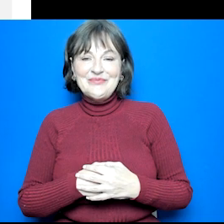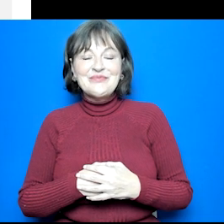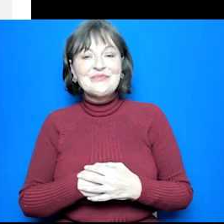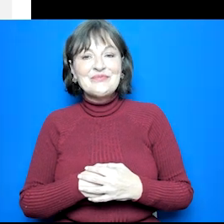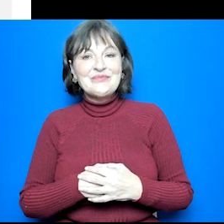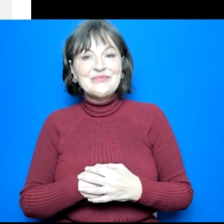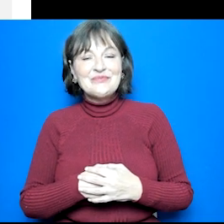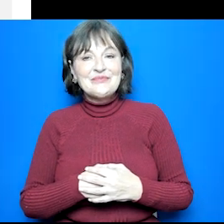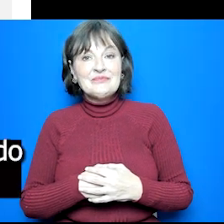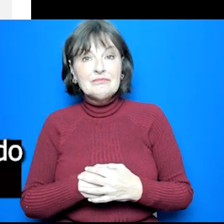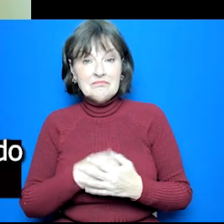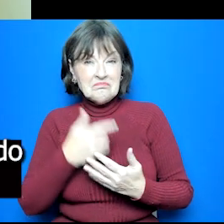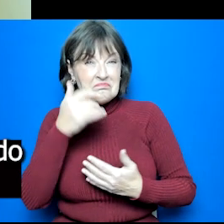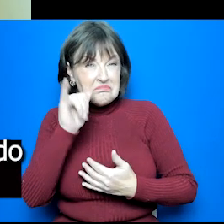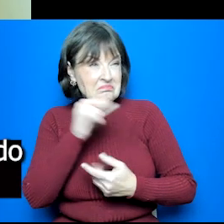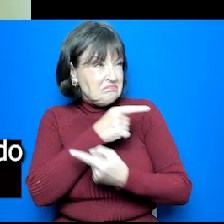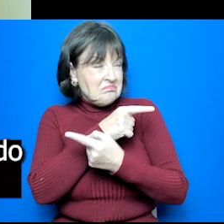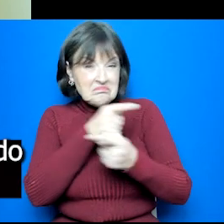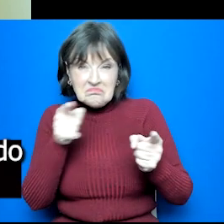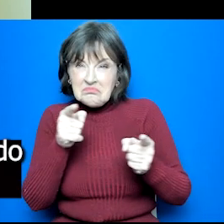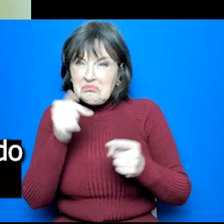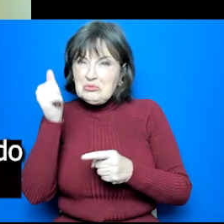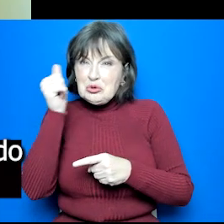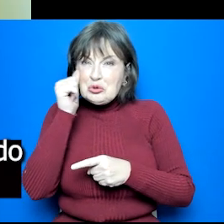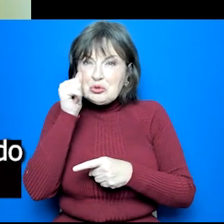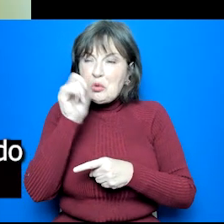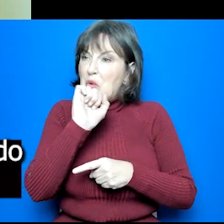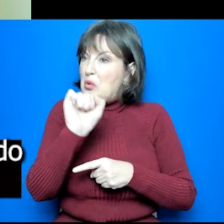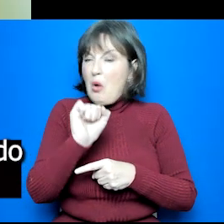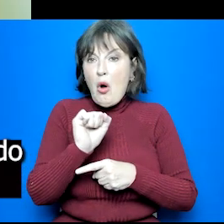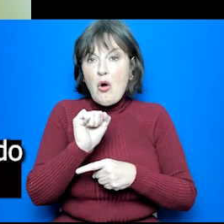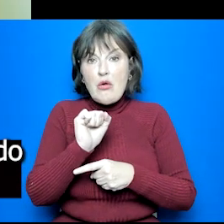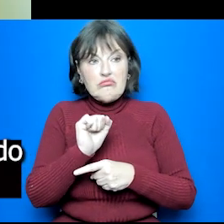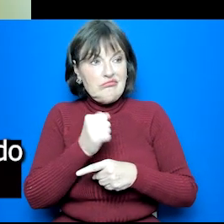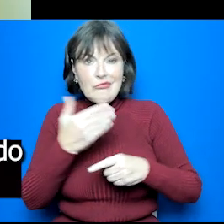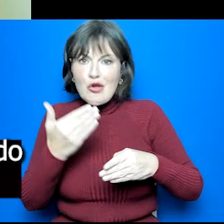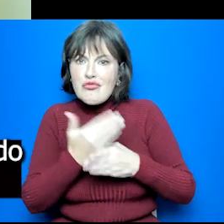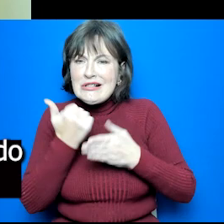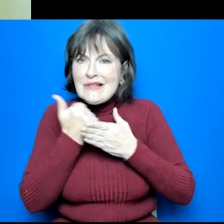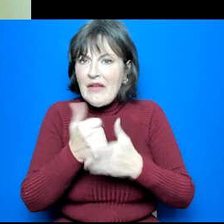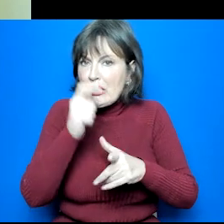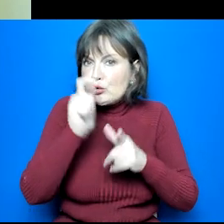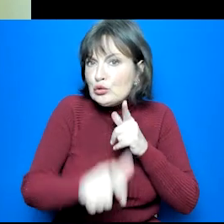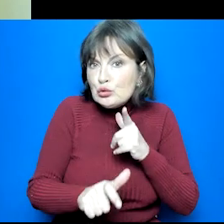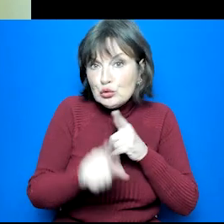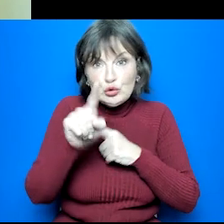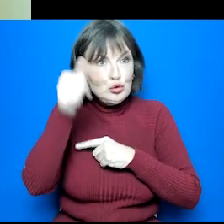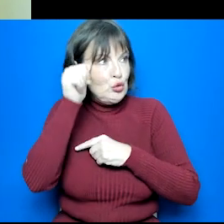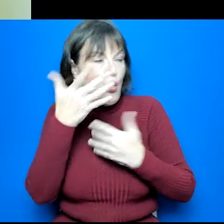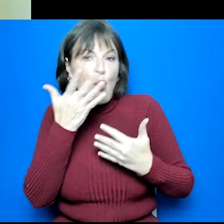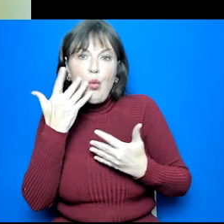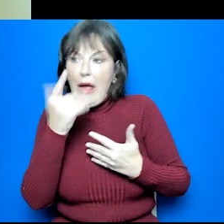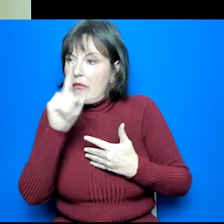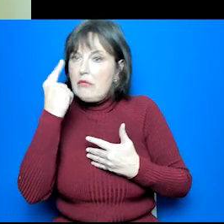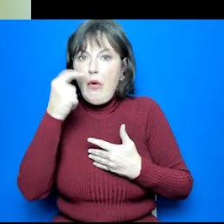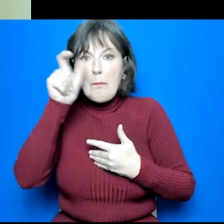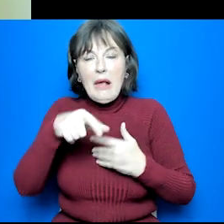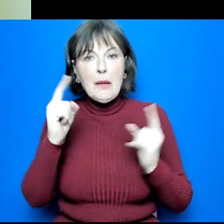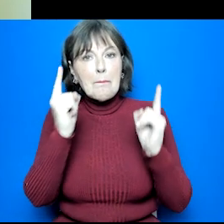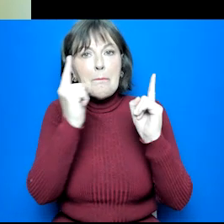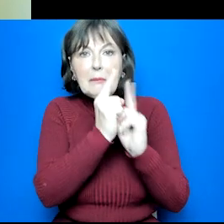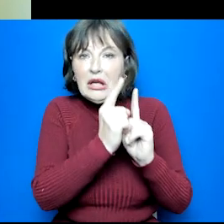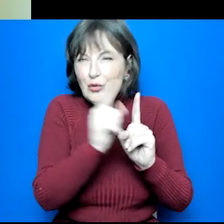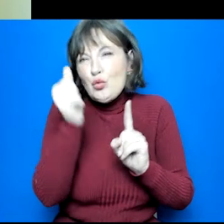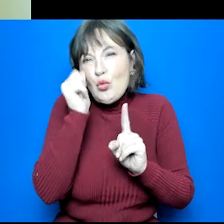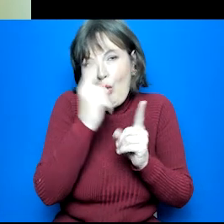Thanks for that, Amy. You may already know what SDS careers advisors do and what happens when your young person meets us, but some parent